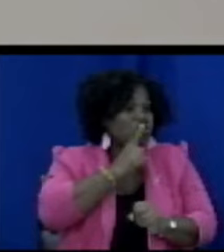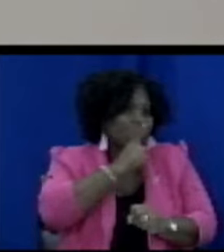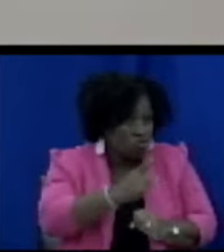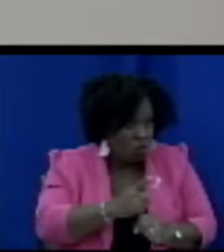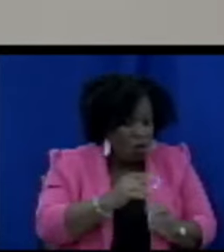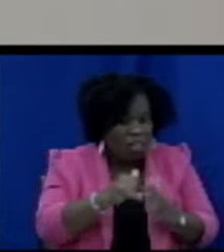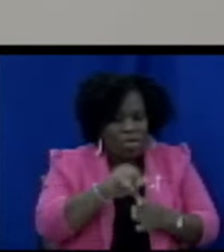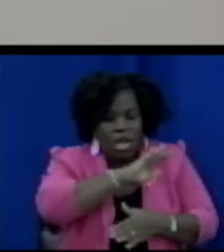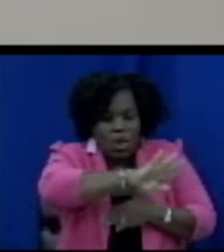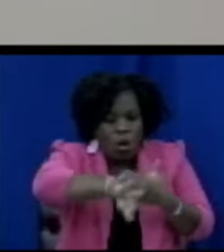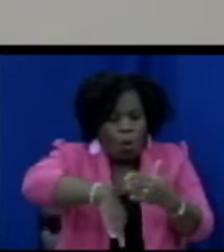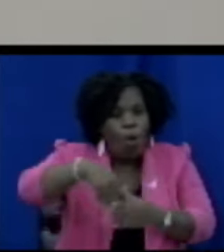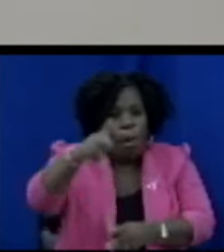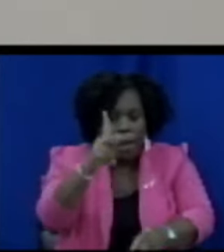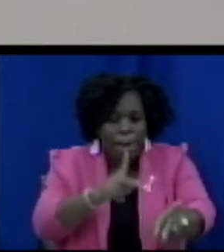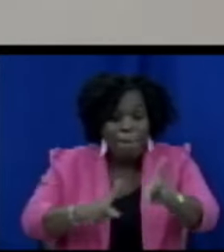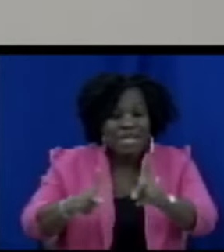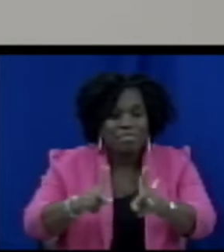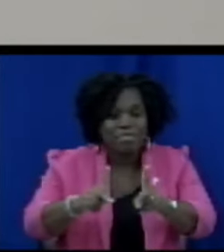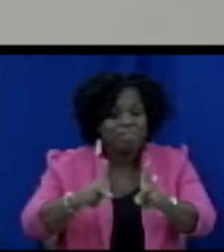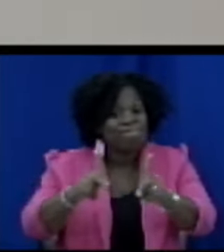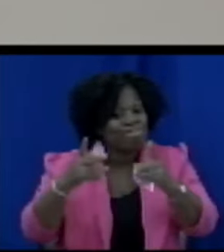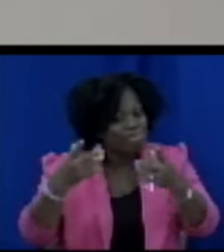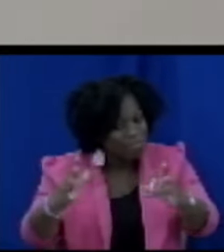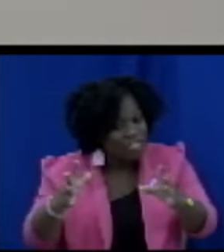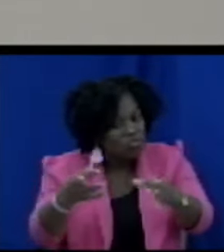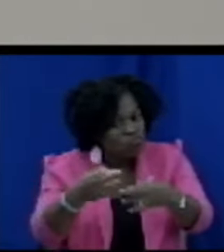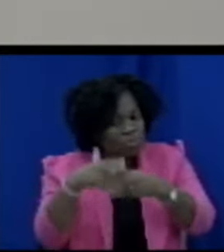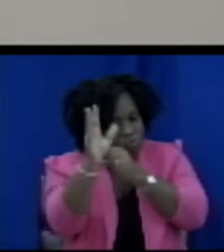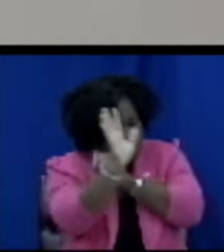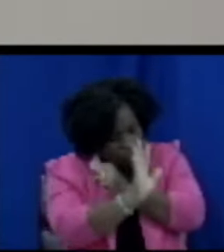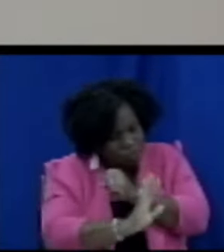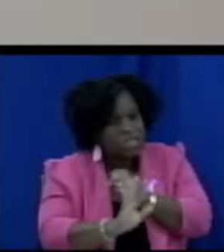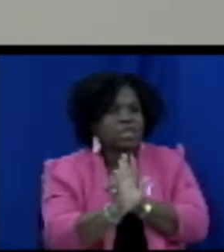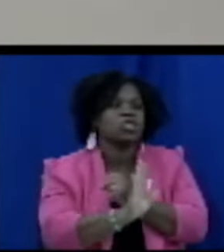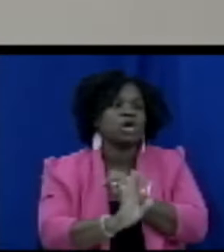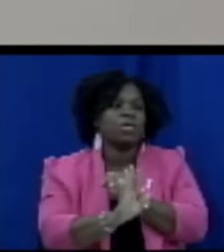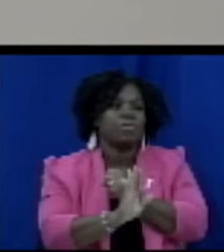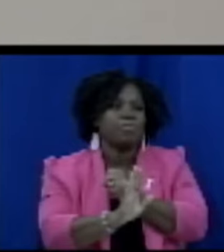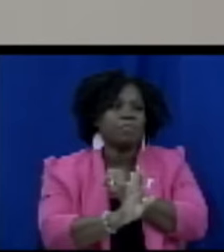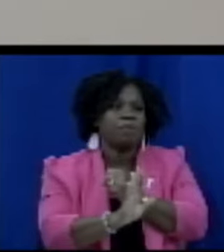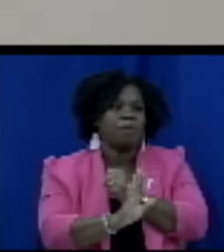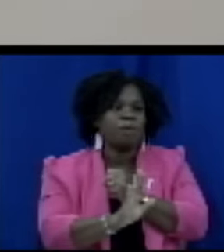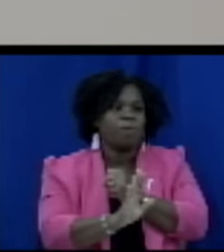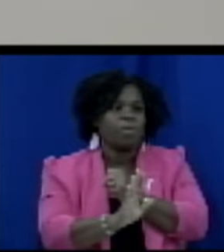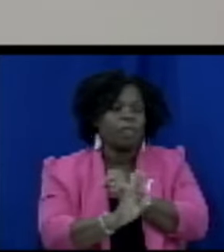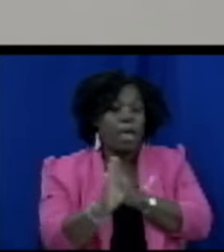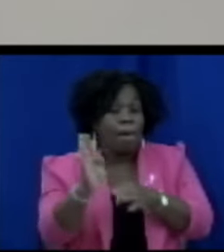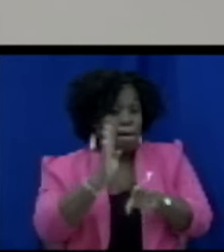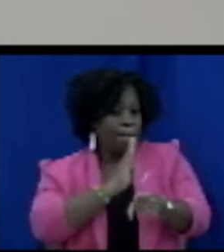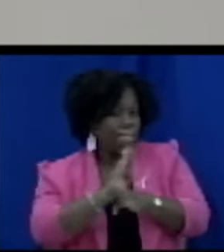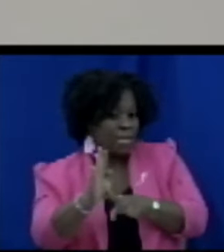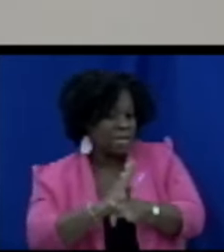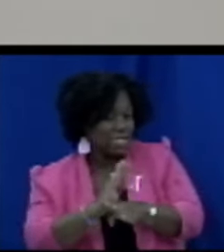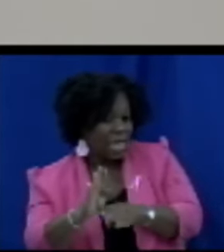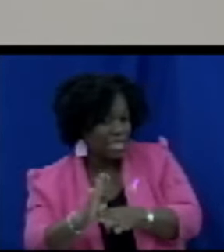parties are being protected meaning consumers businesses and also those who are sitting on